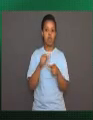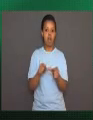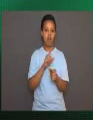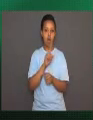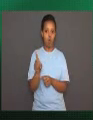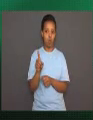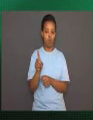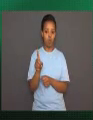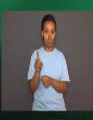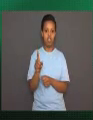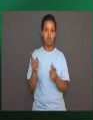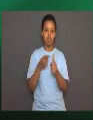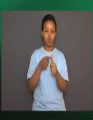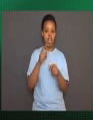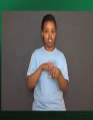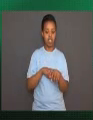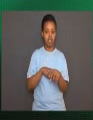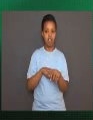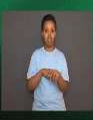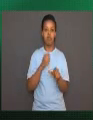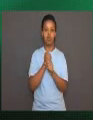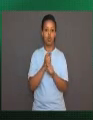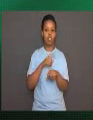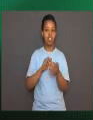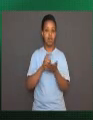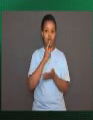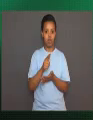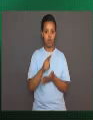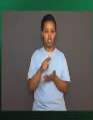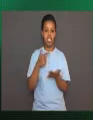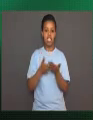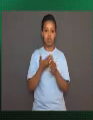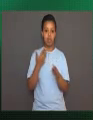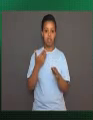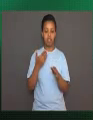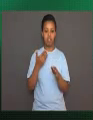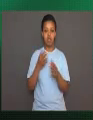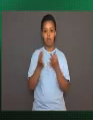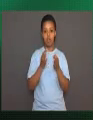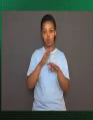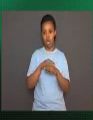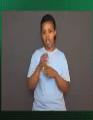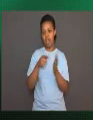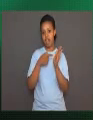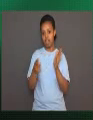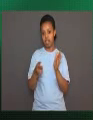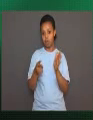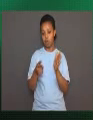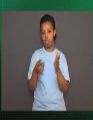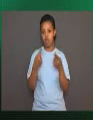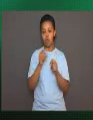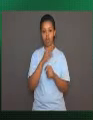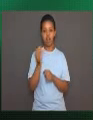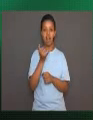time they are performed. As we mentioned in our definition, trial and